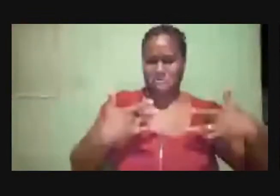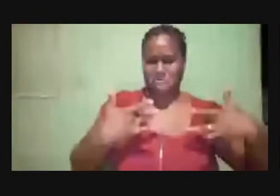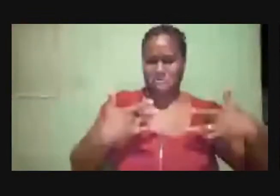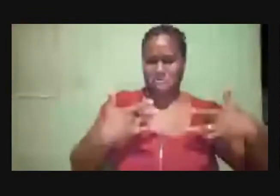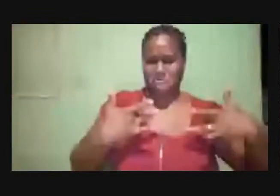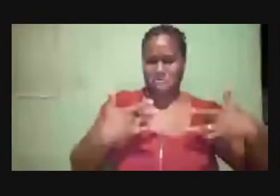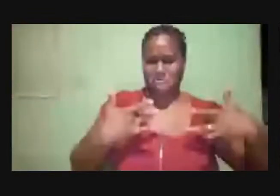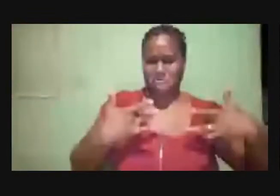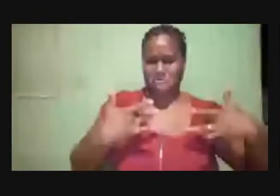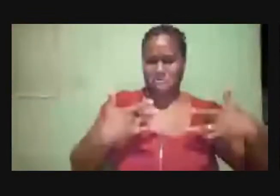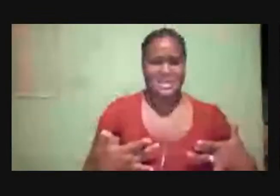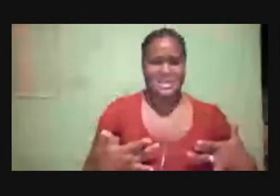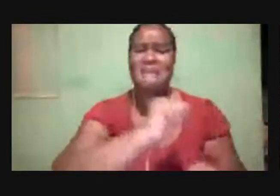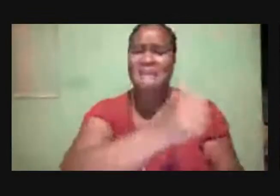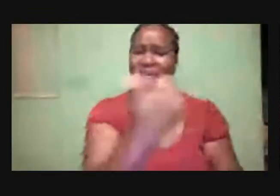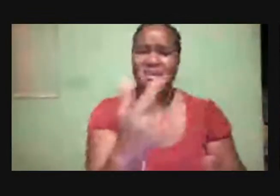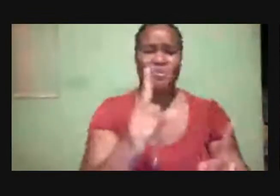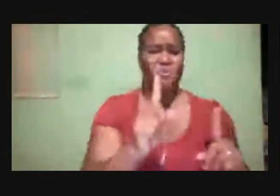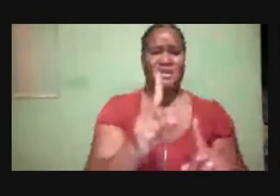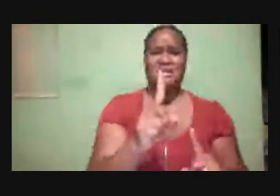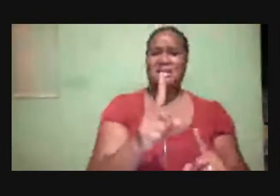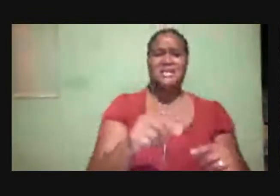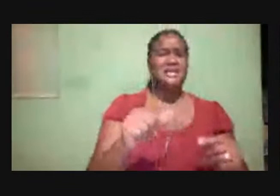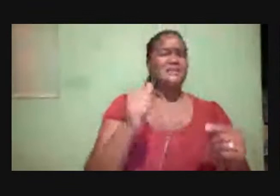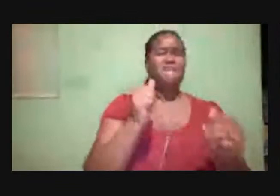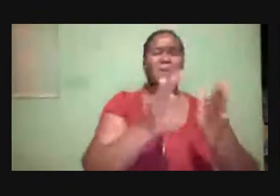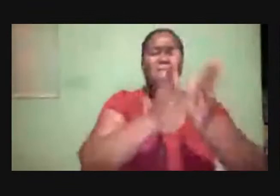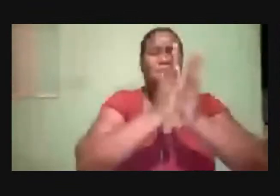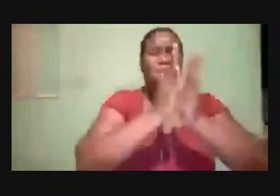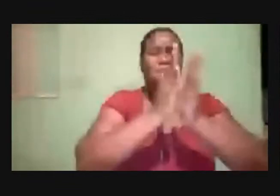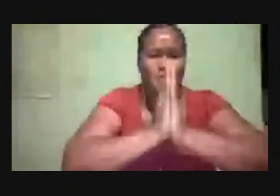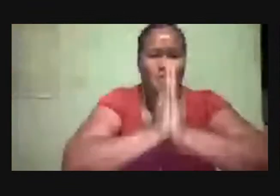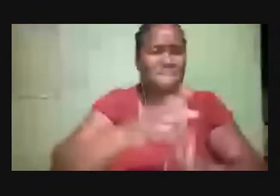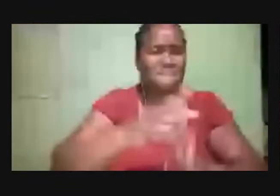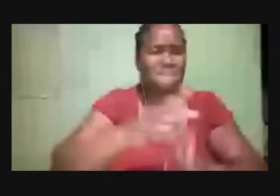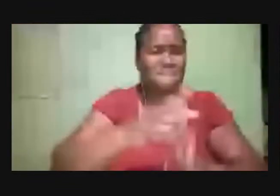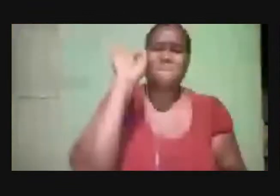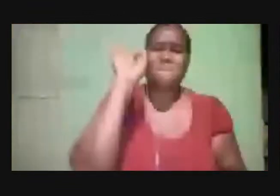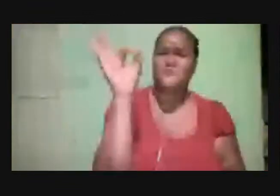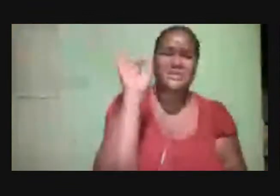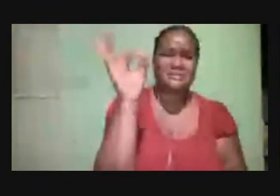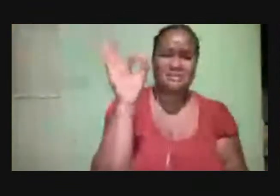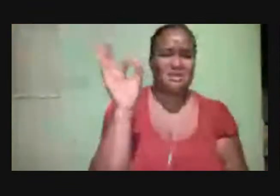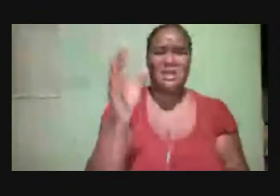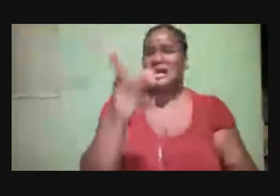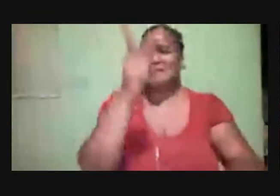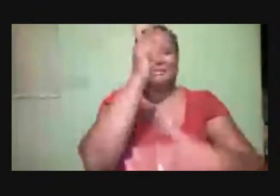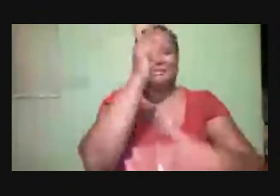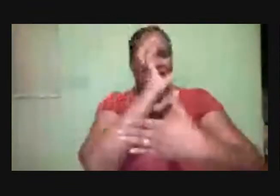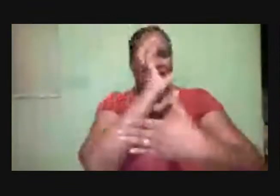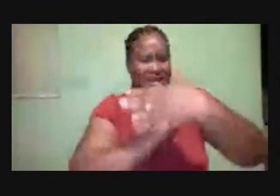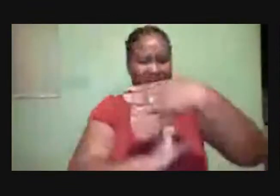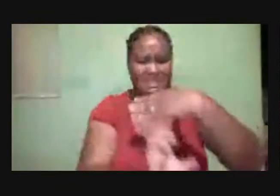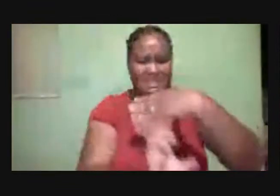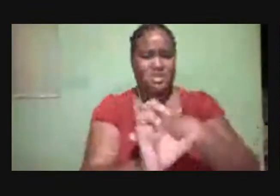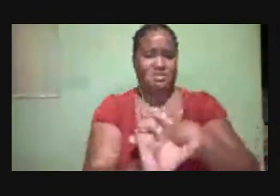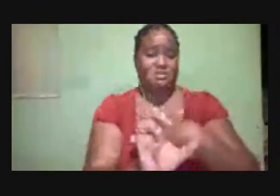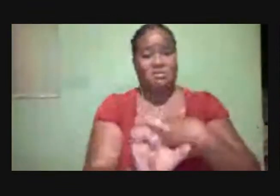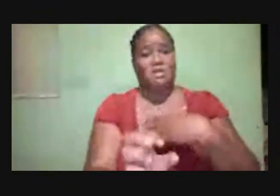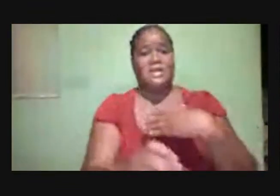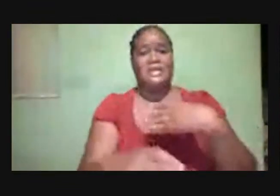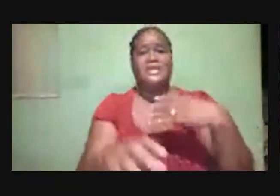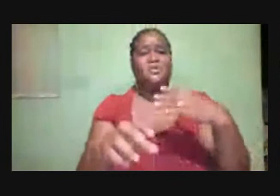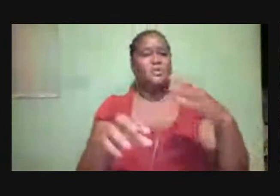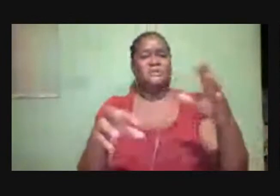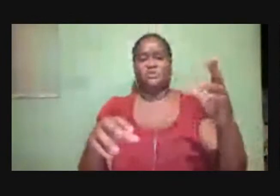Warrior A Mighty Preacher As Elijah Elijah Had Just Defeated The Prophets